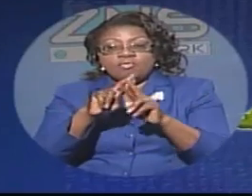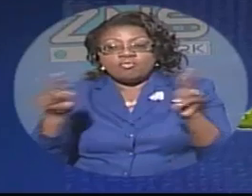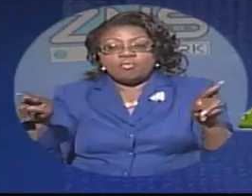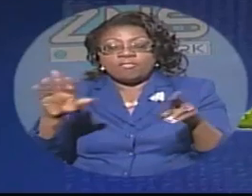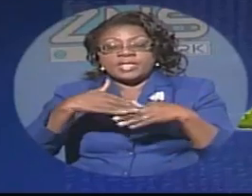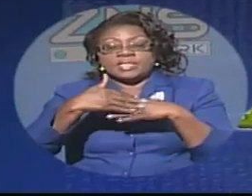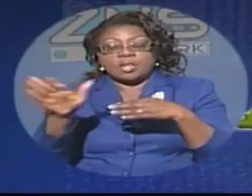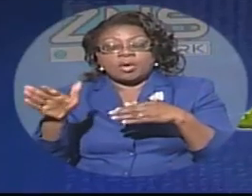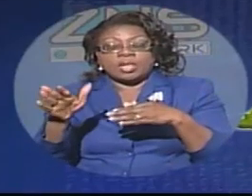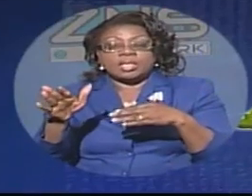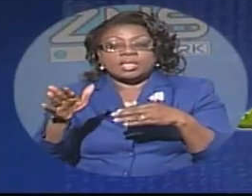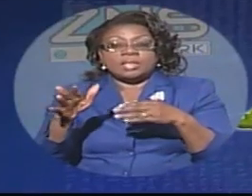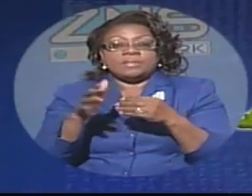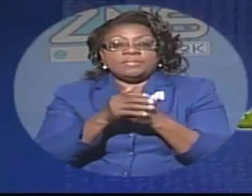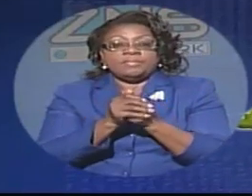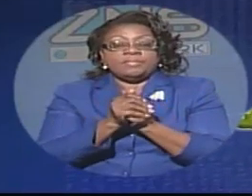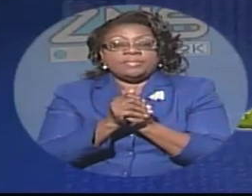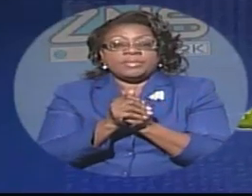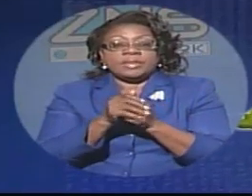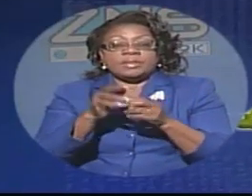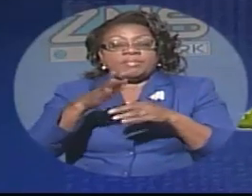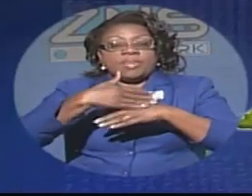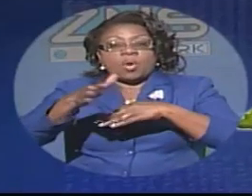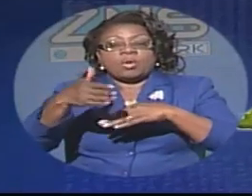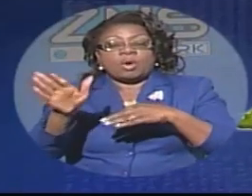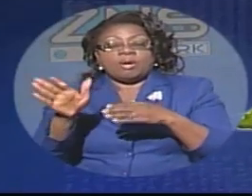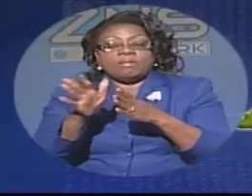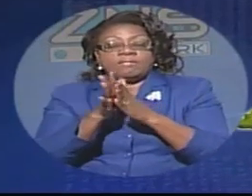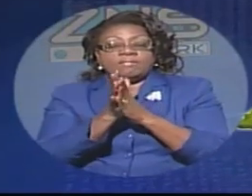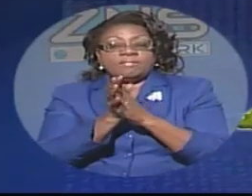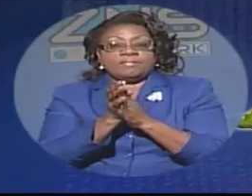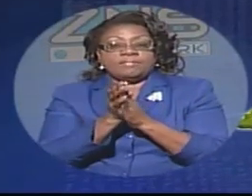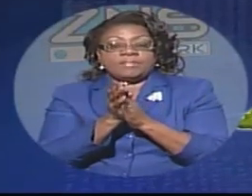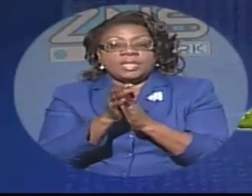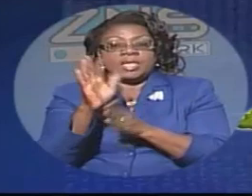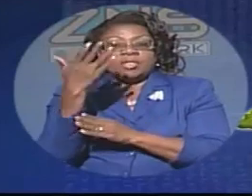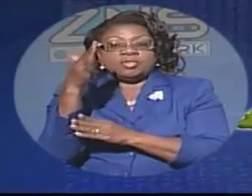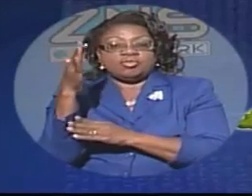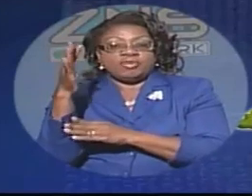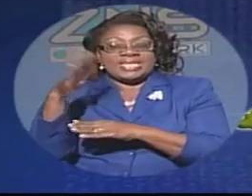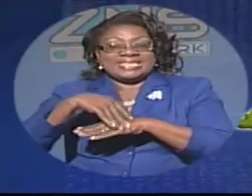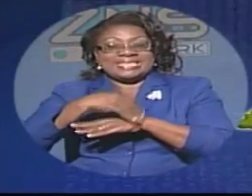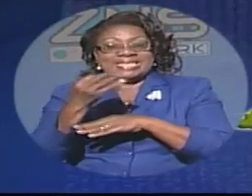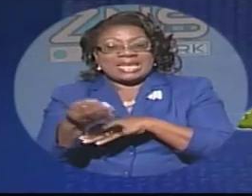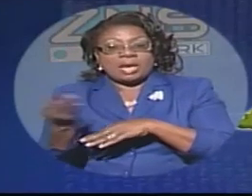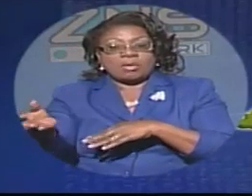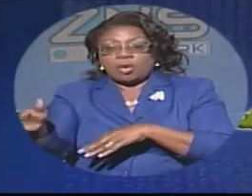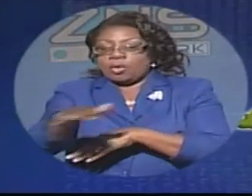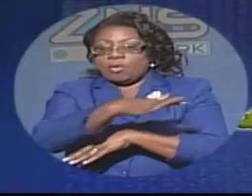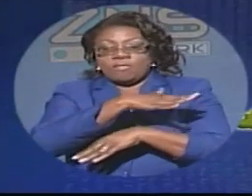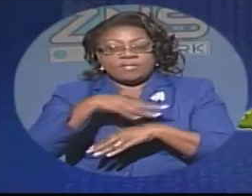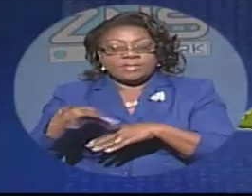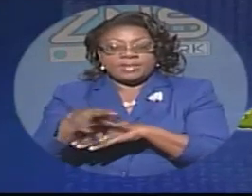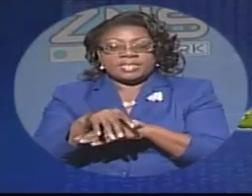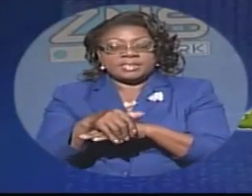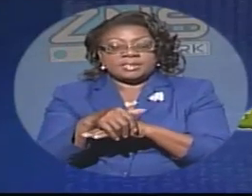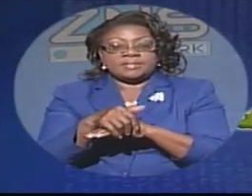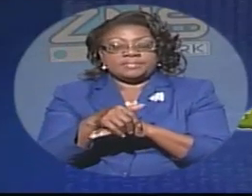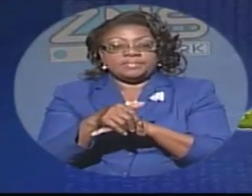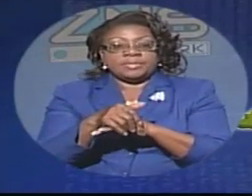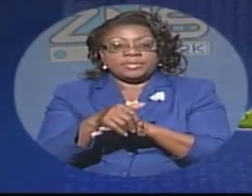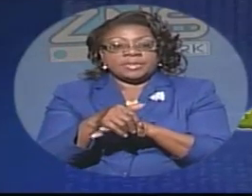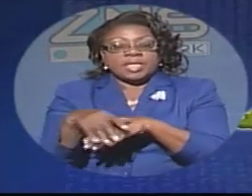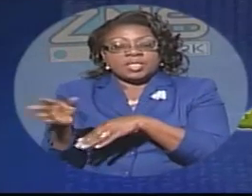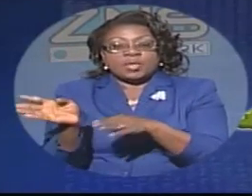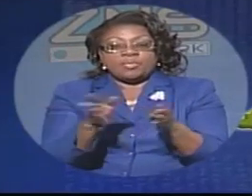and the shingles are blown off and the trees are down all over the place and the